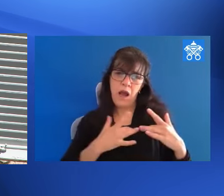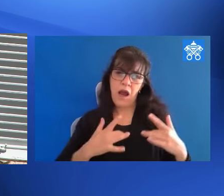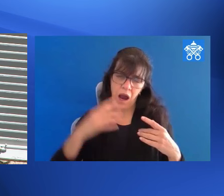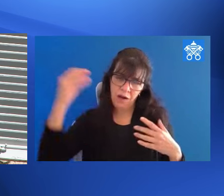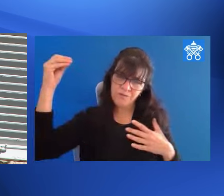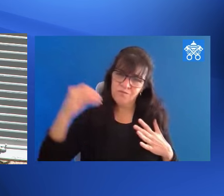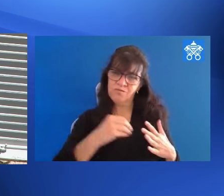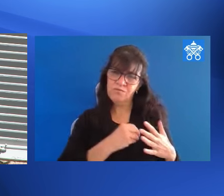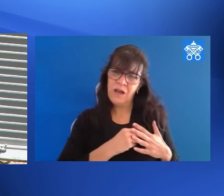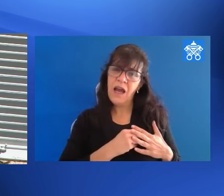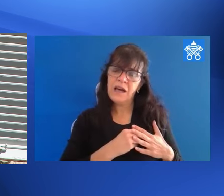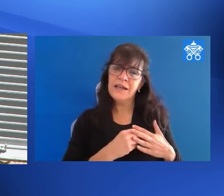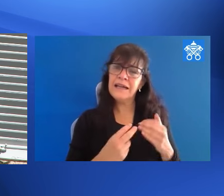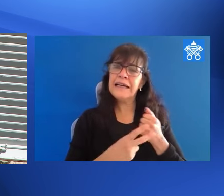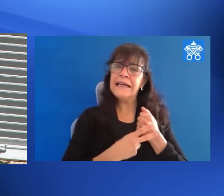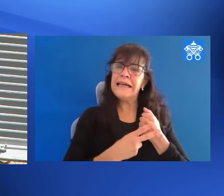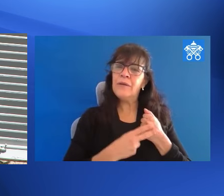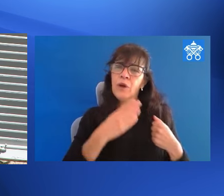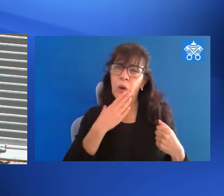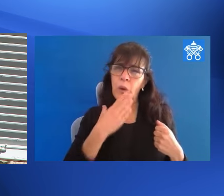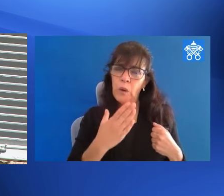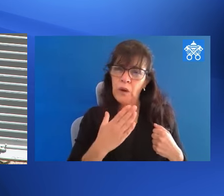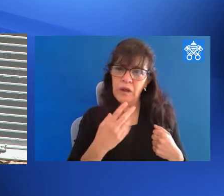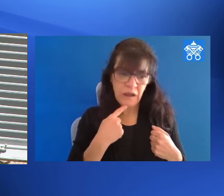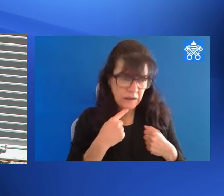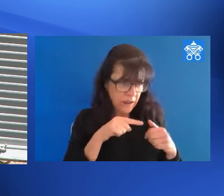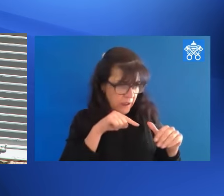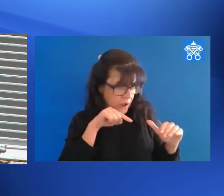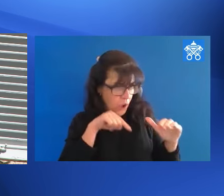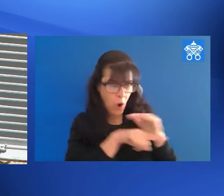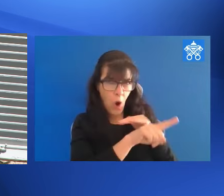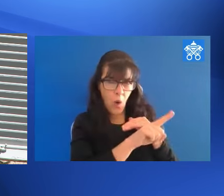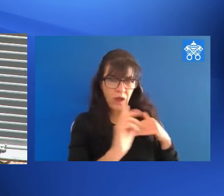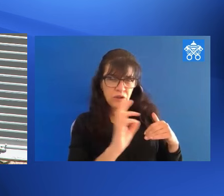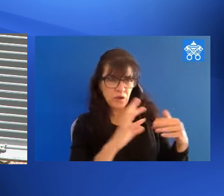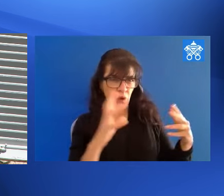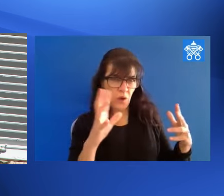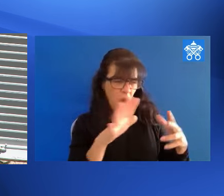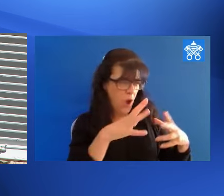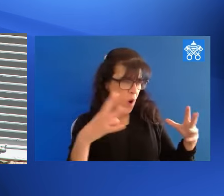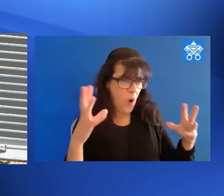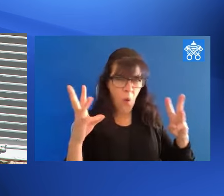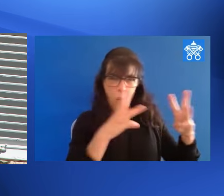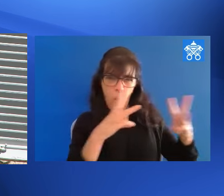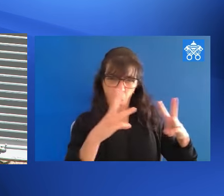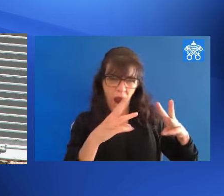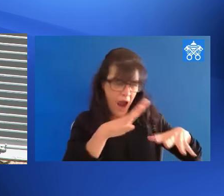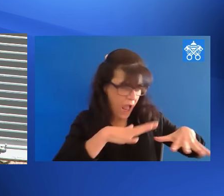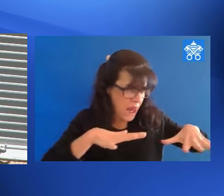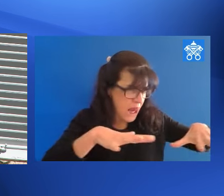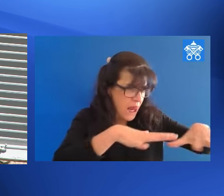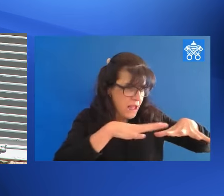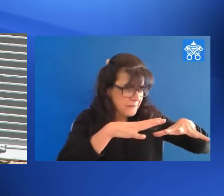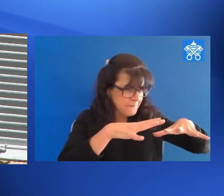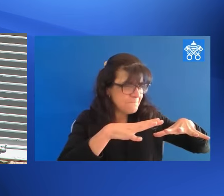to preserve it in goodness. Am I thinking of retreating a little into the wilderness, that is, of dedicating space to